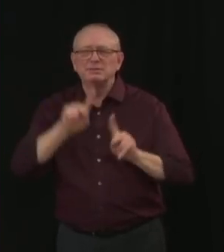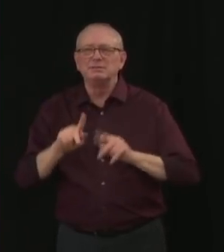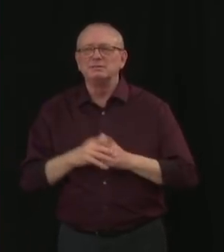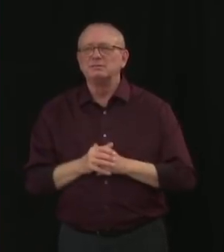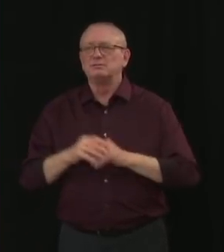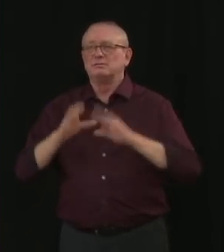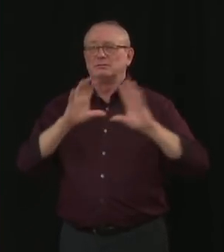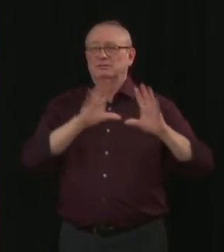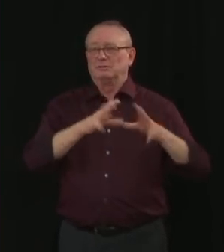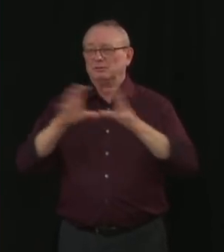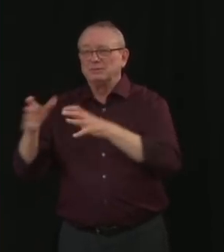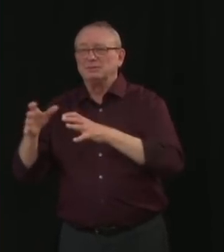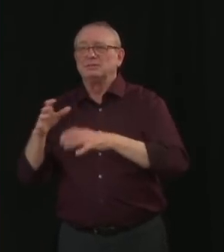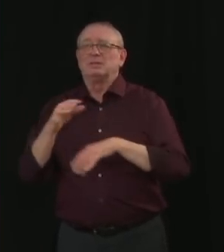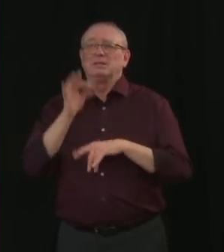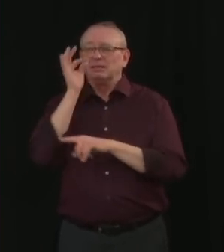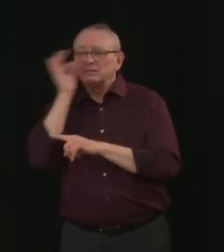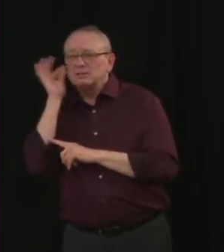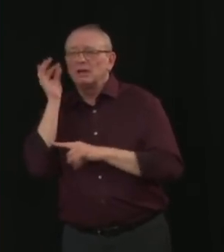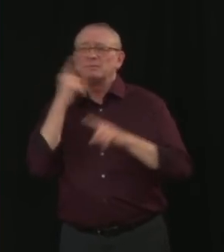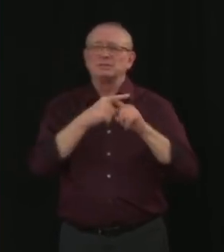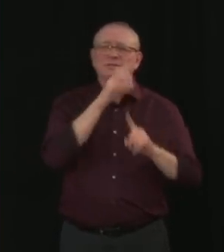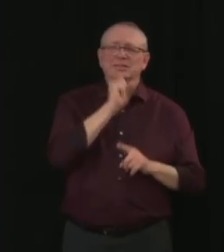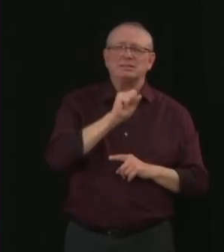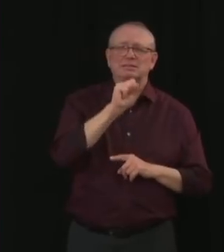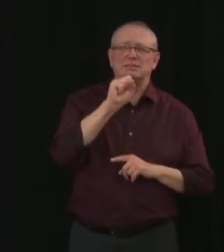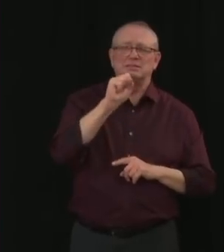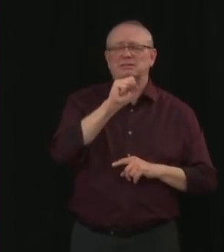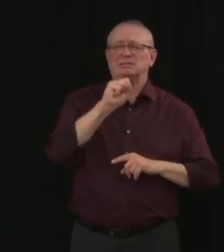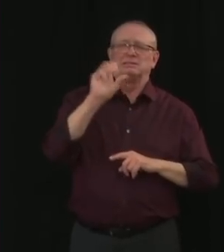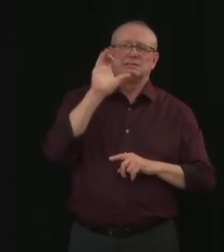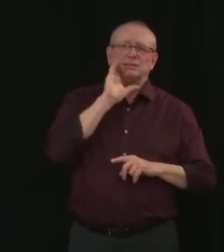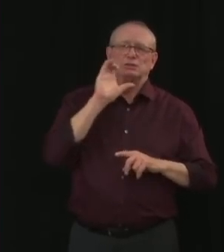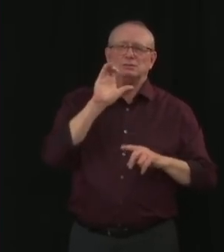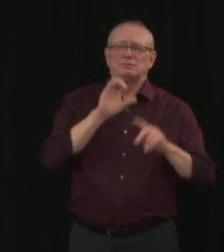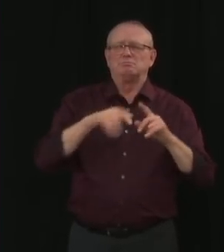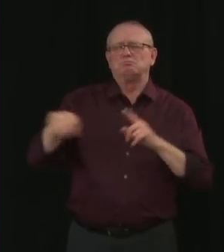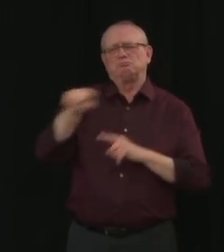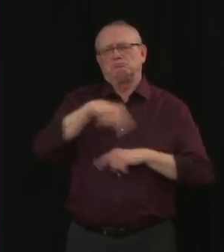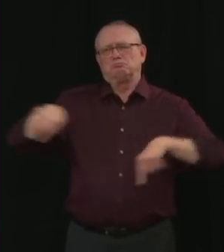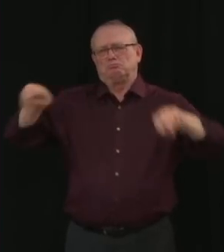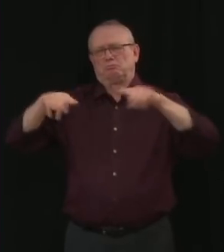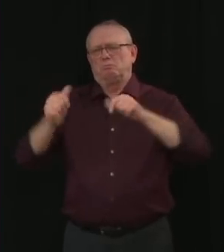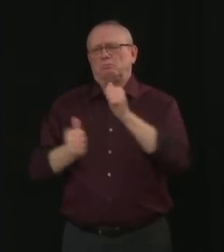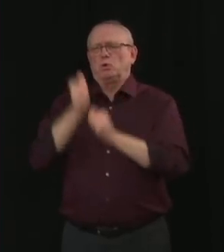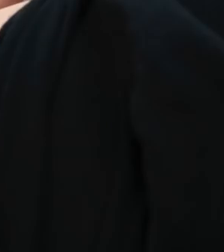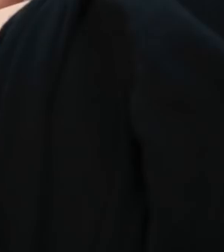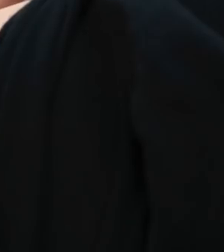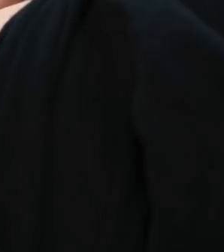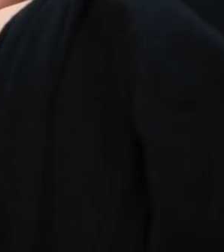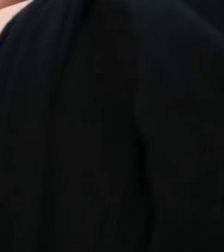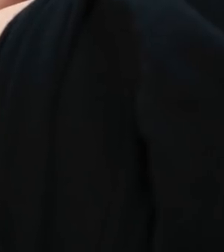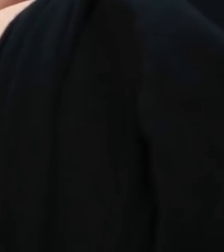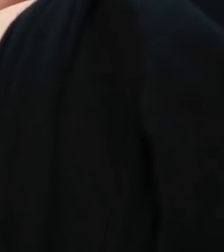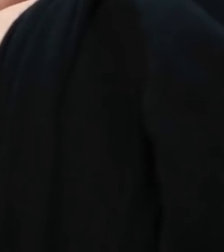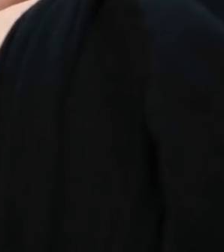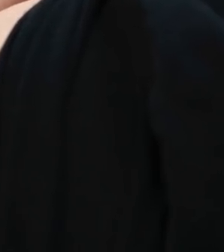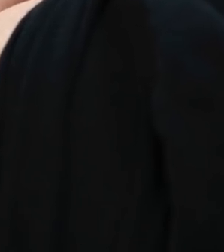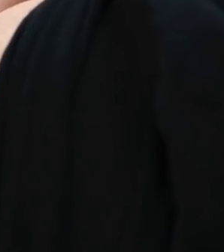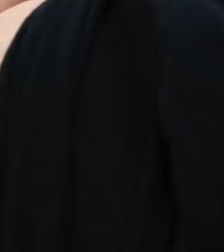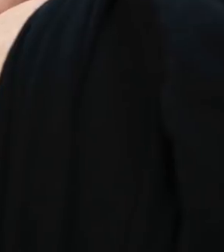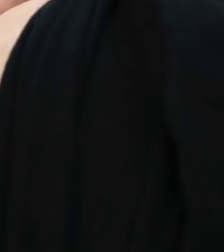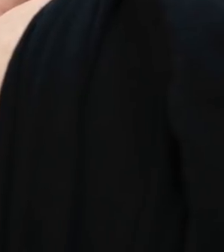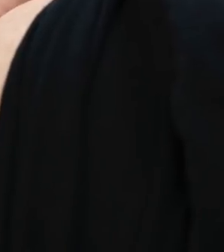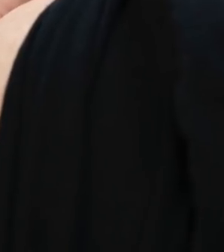risk of severe outcomes, the highest risk of dying from COVID-19. And we need a half million doses